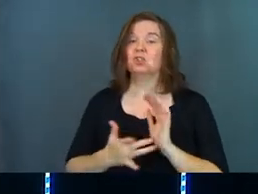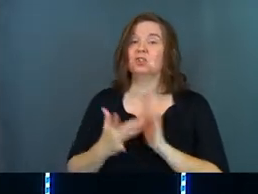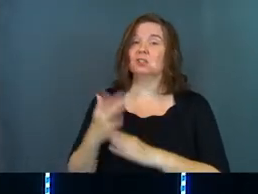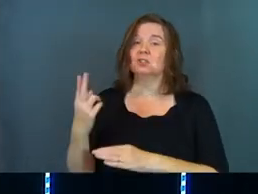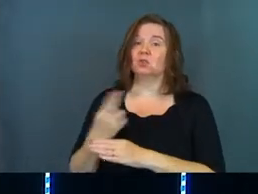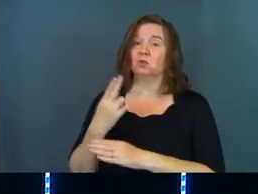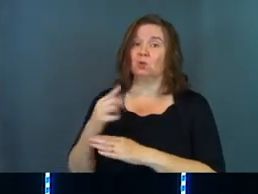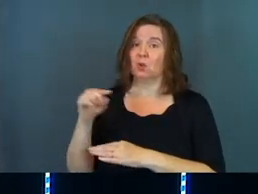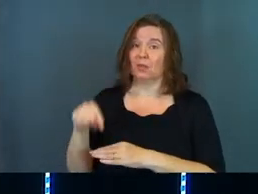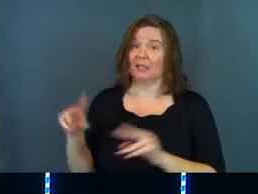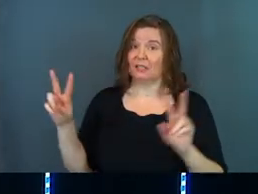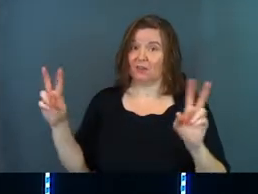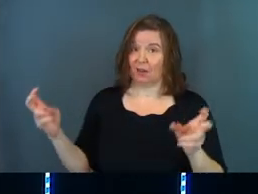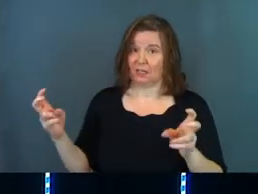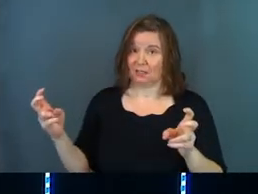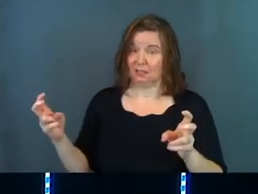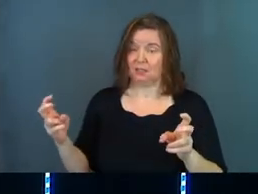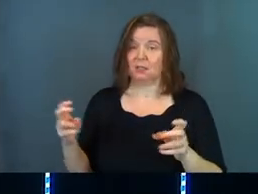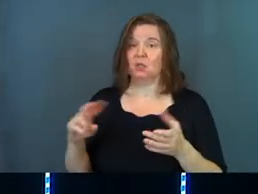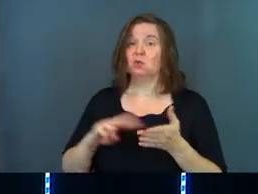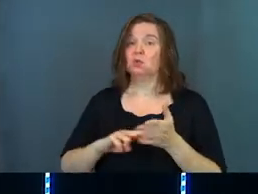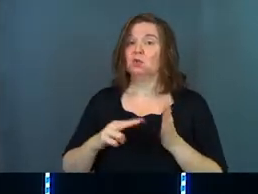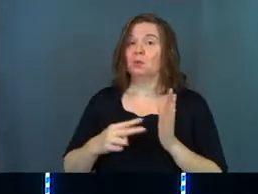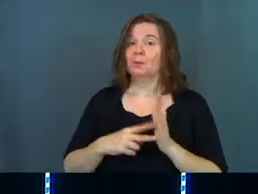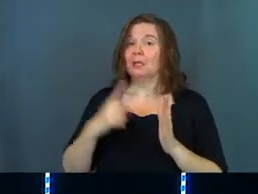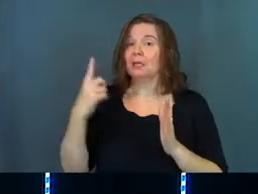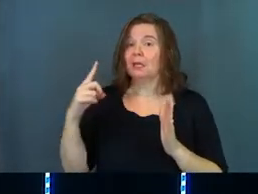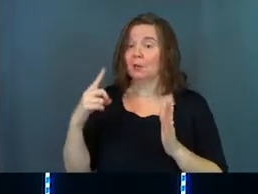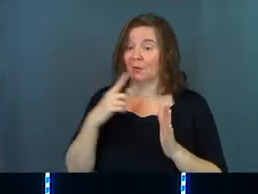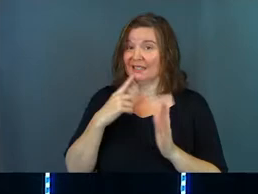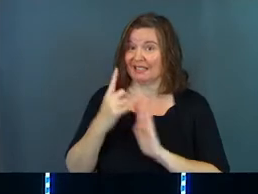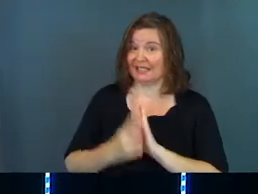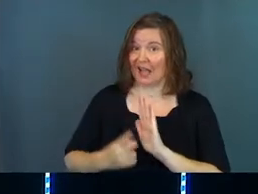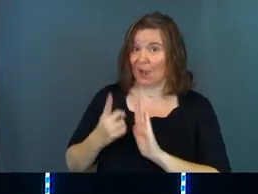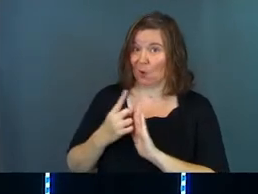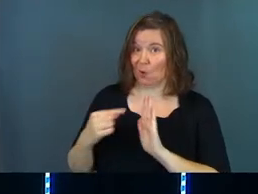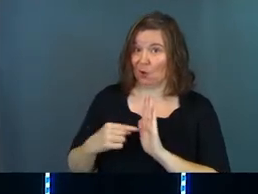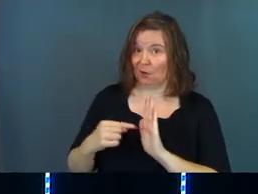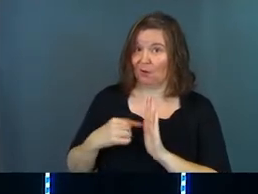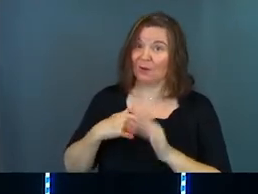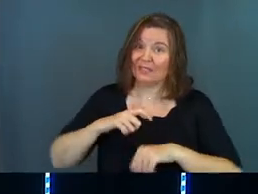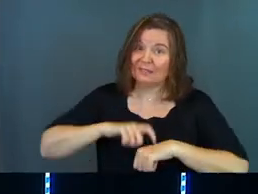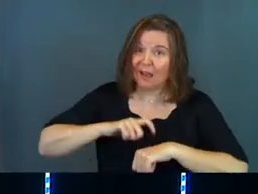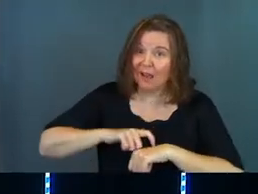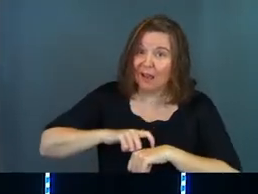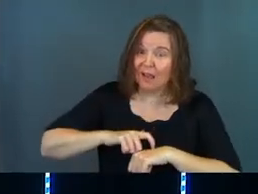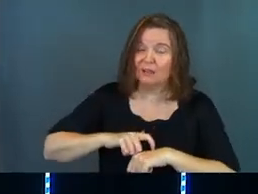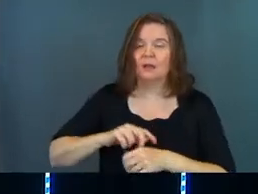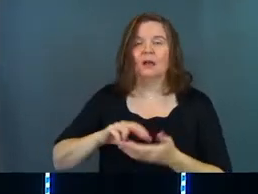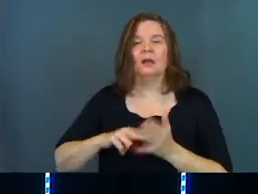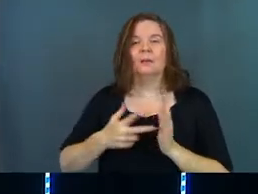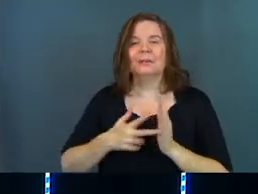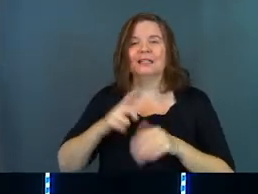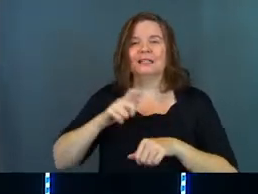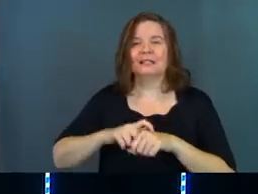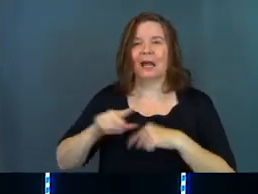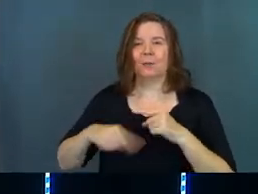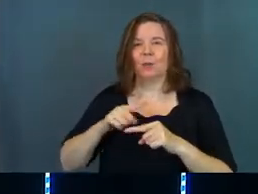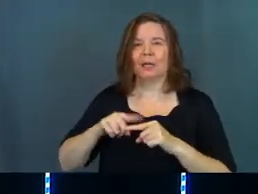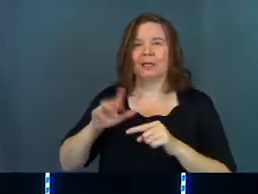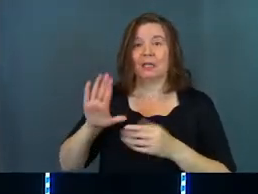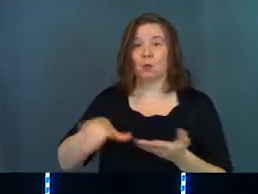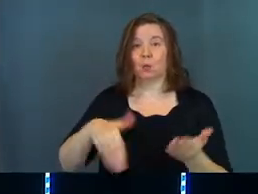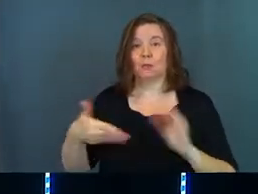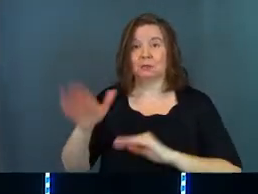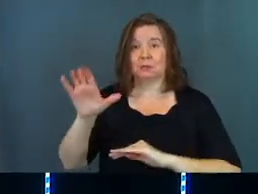Jesus uses this phrase to mean, when he says his hour or his time, he means the time when he is